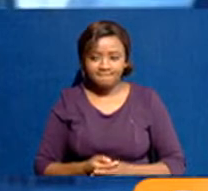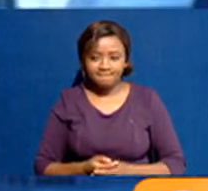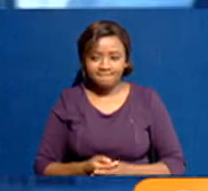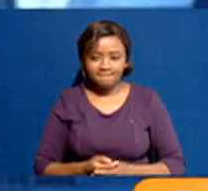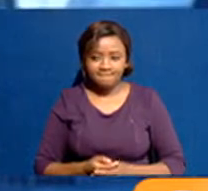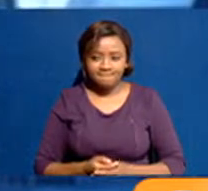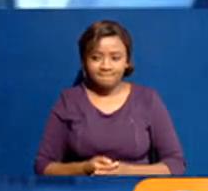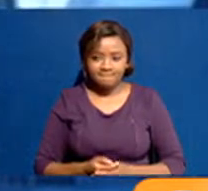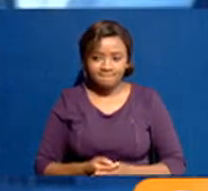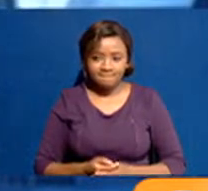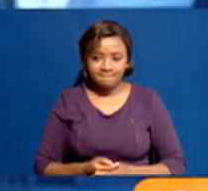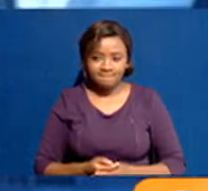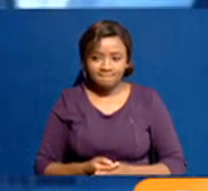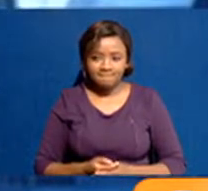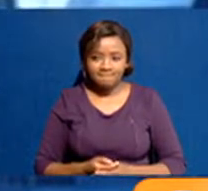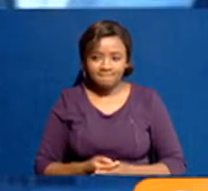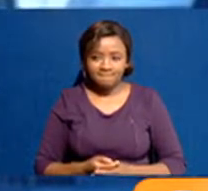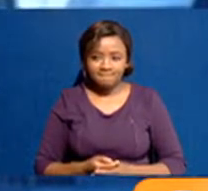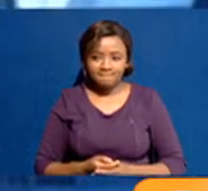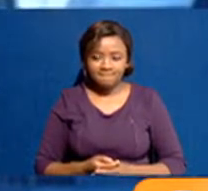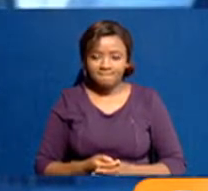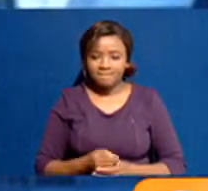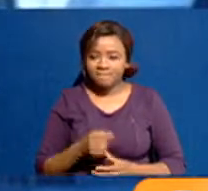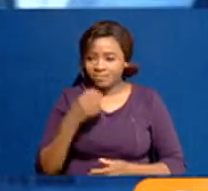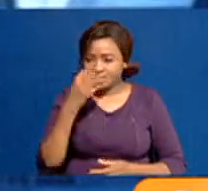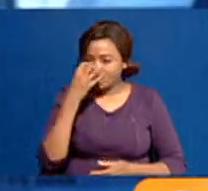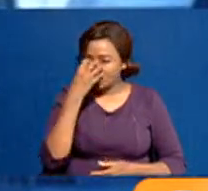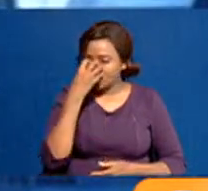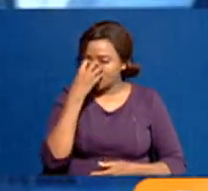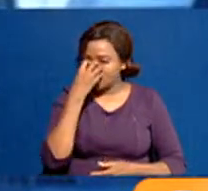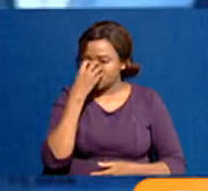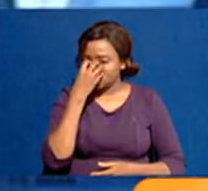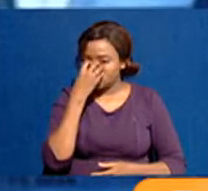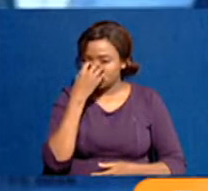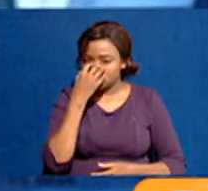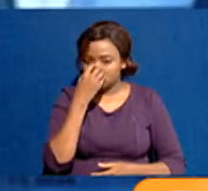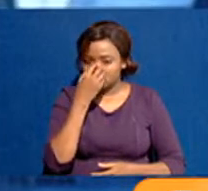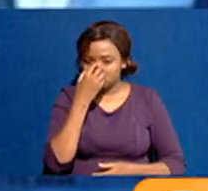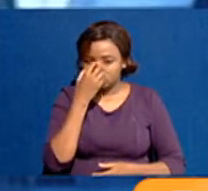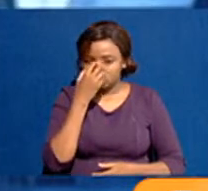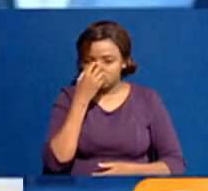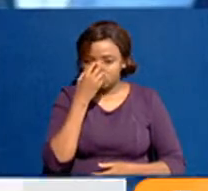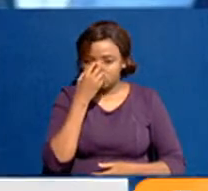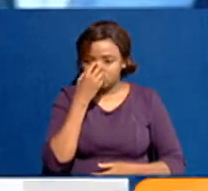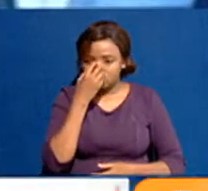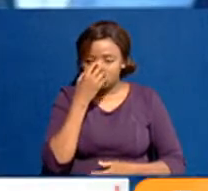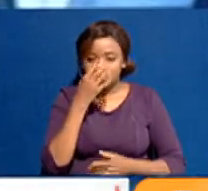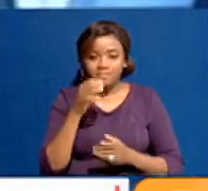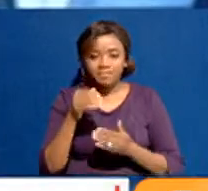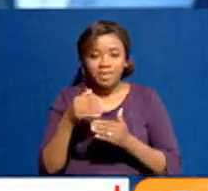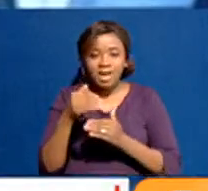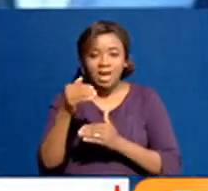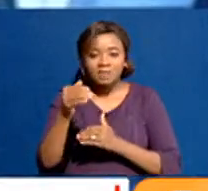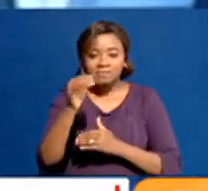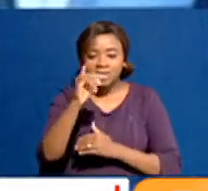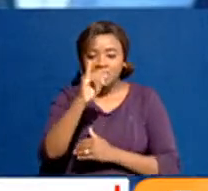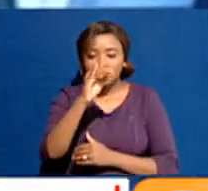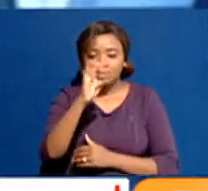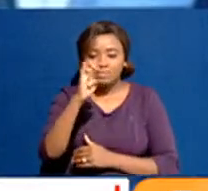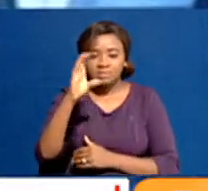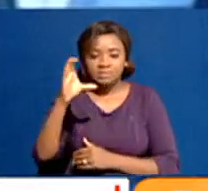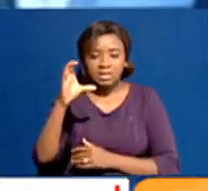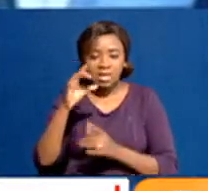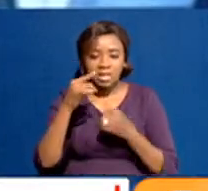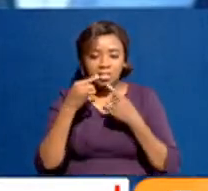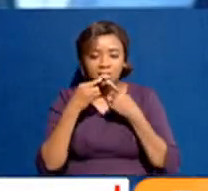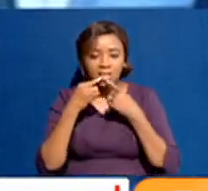said, I think this was after the IABC announcement and the days subsequent to that, that there